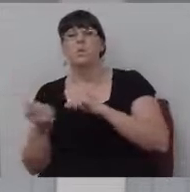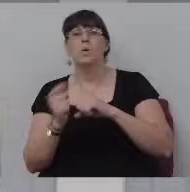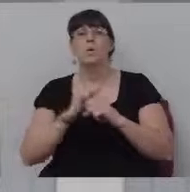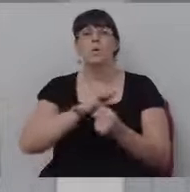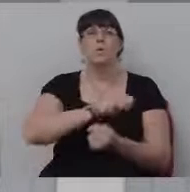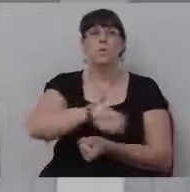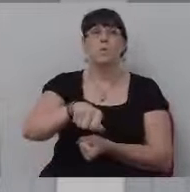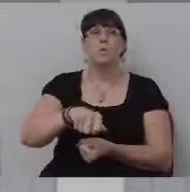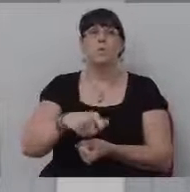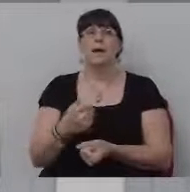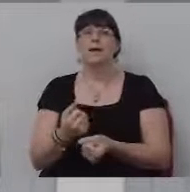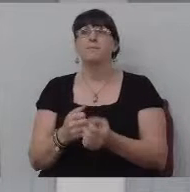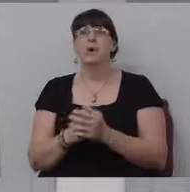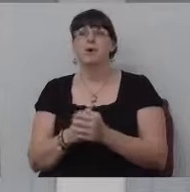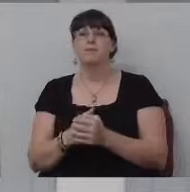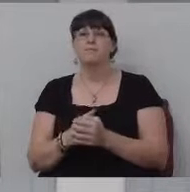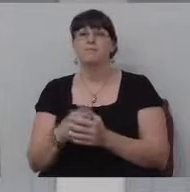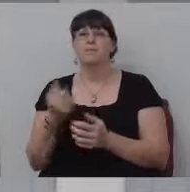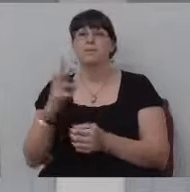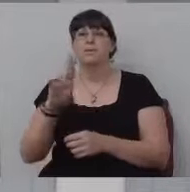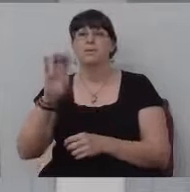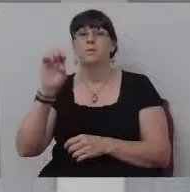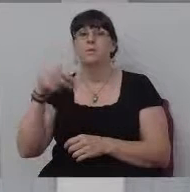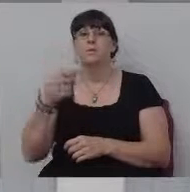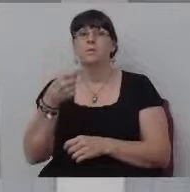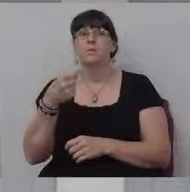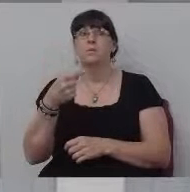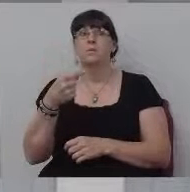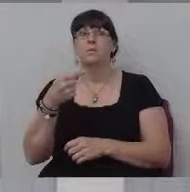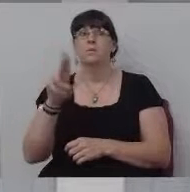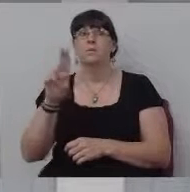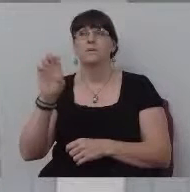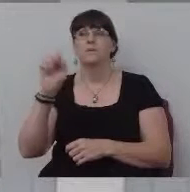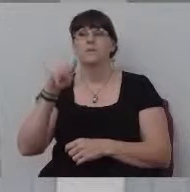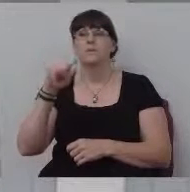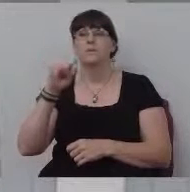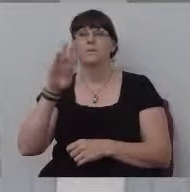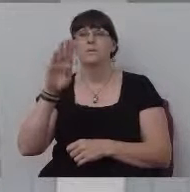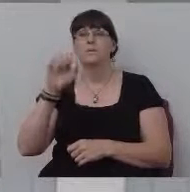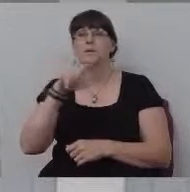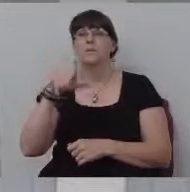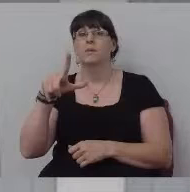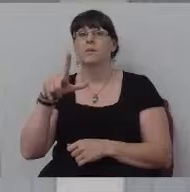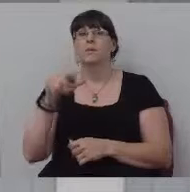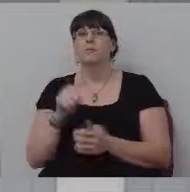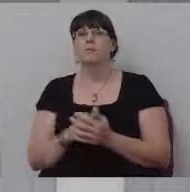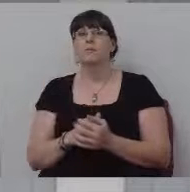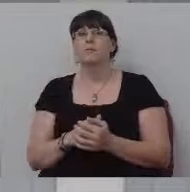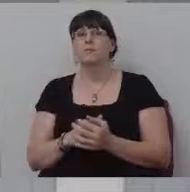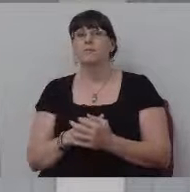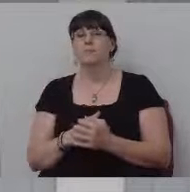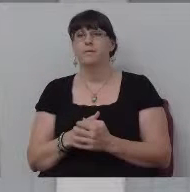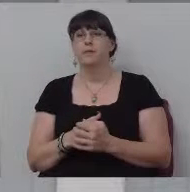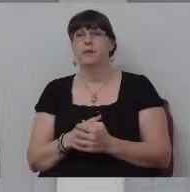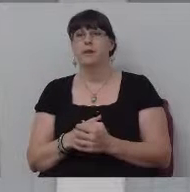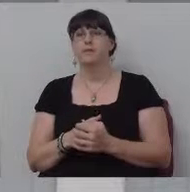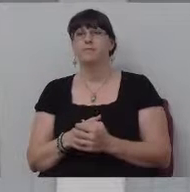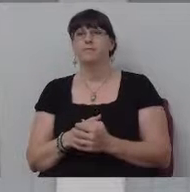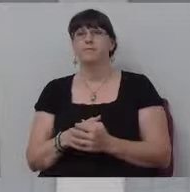But, um, so we had brother Rose come and, um, and, uh, you know, pastor Scudder, um,